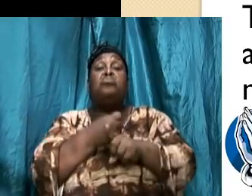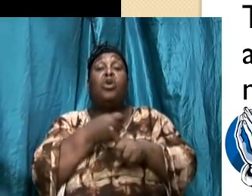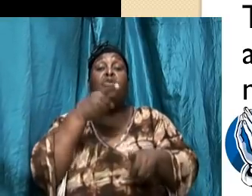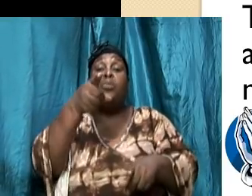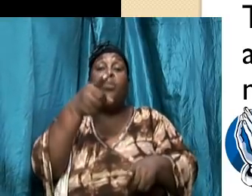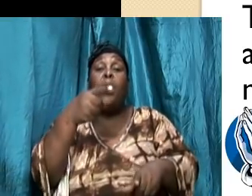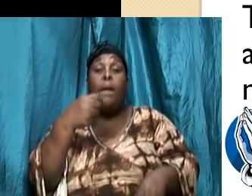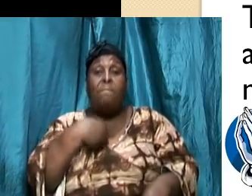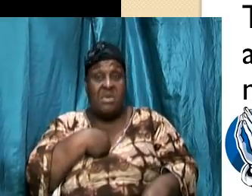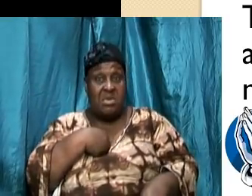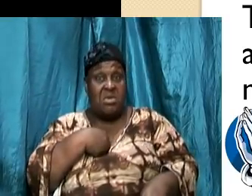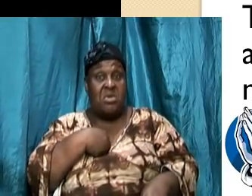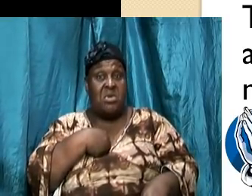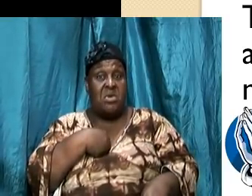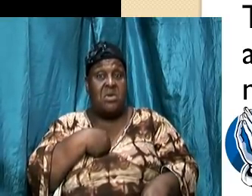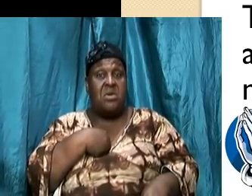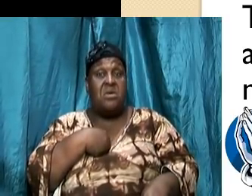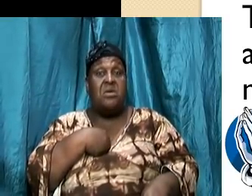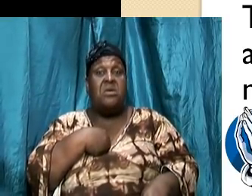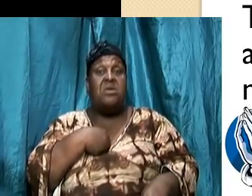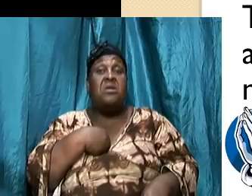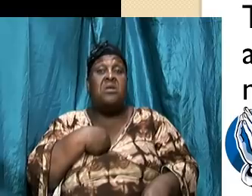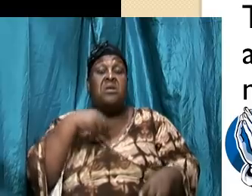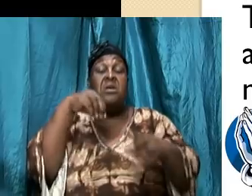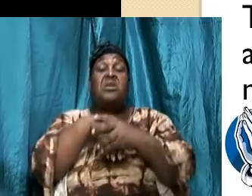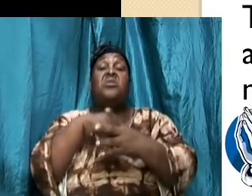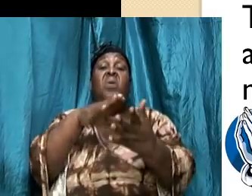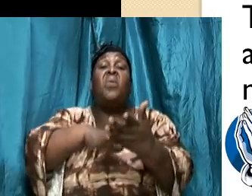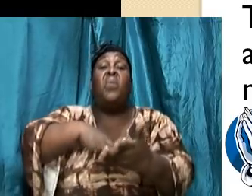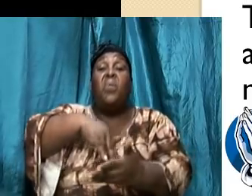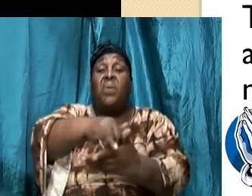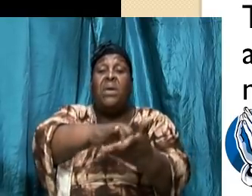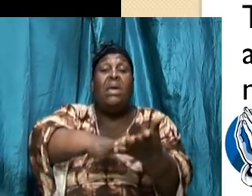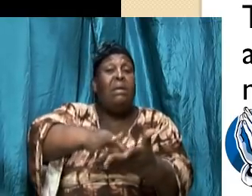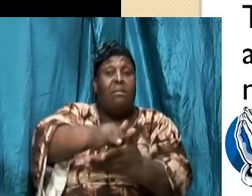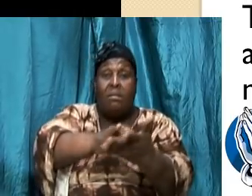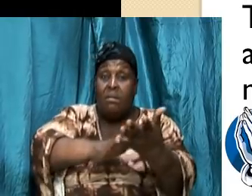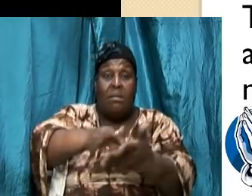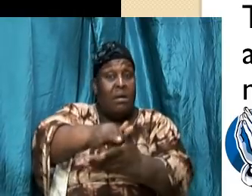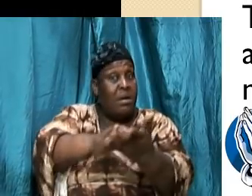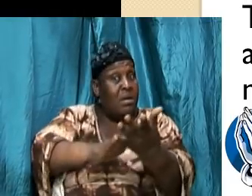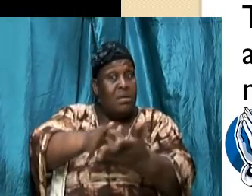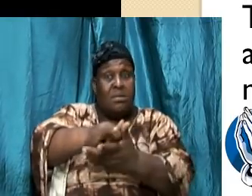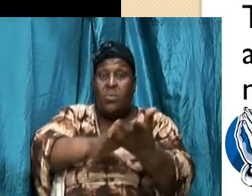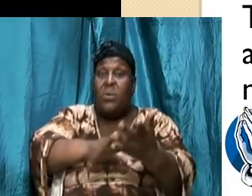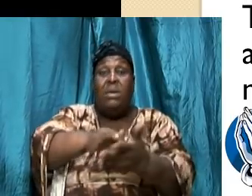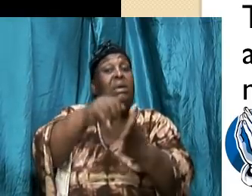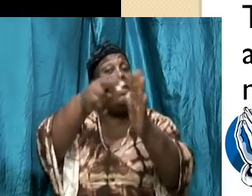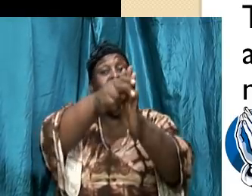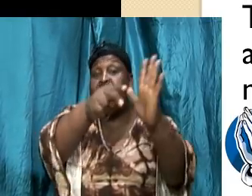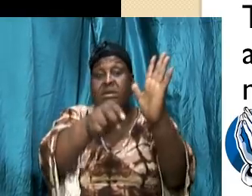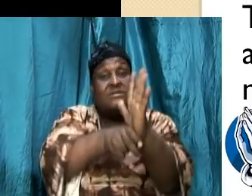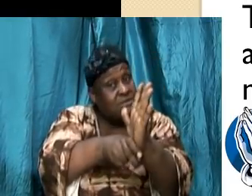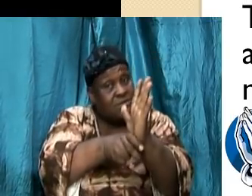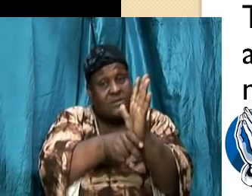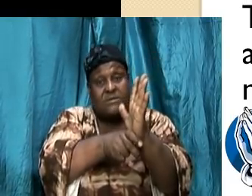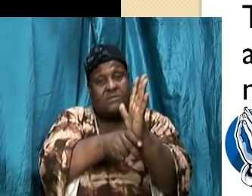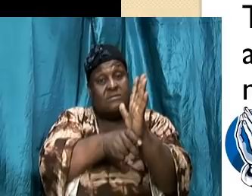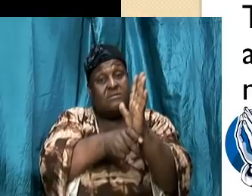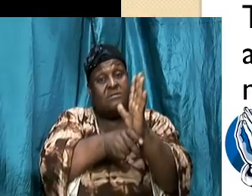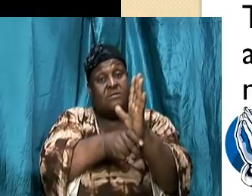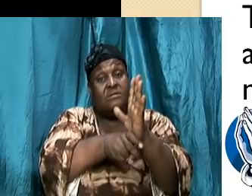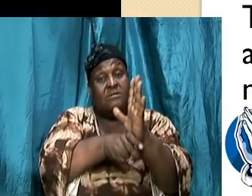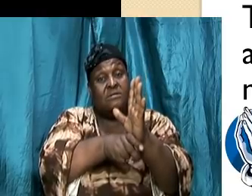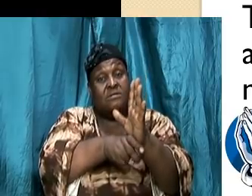in those areas of our lives that are not surrendered brothers and sisters there are folks right